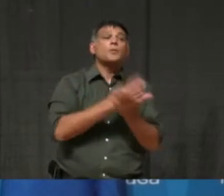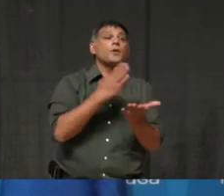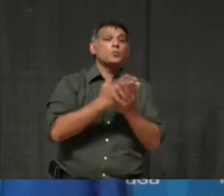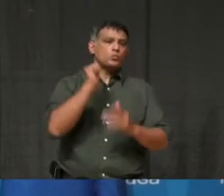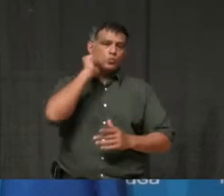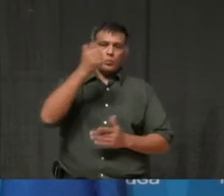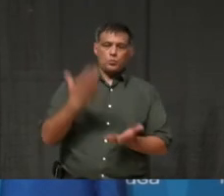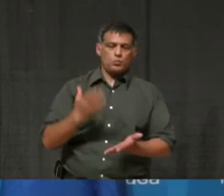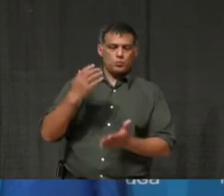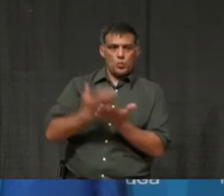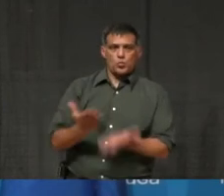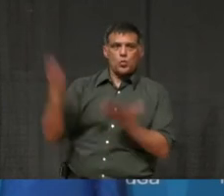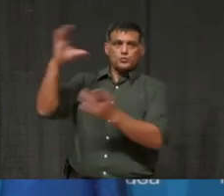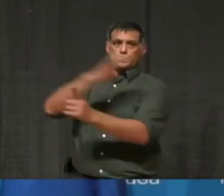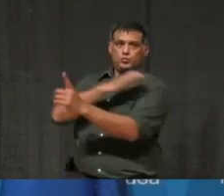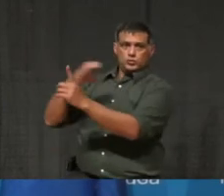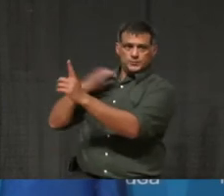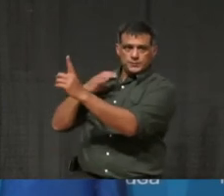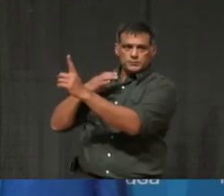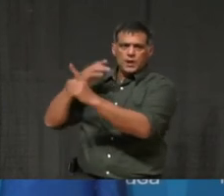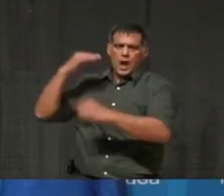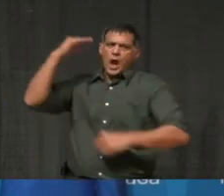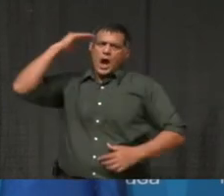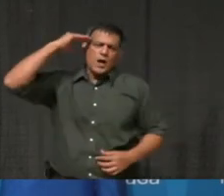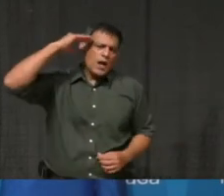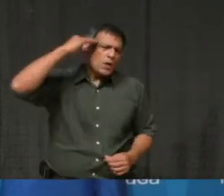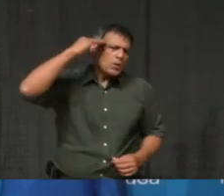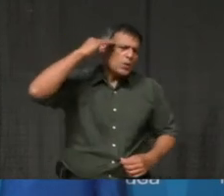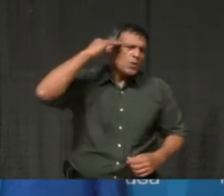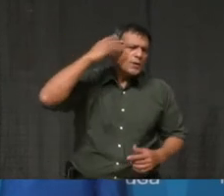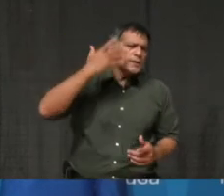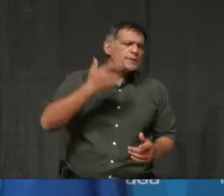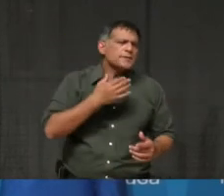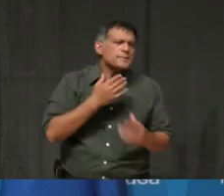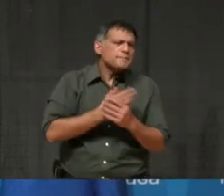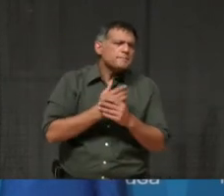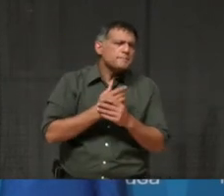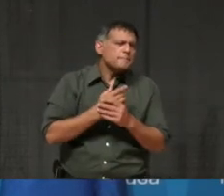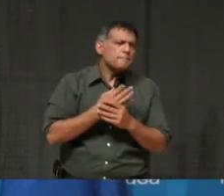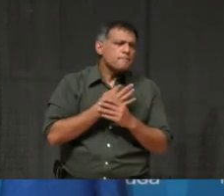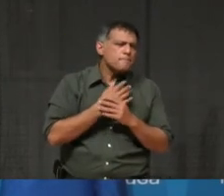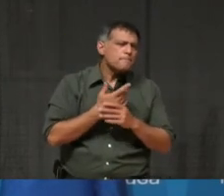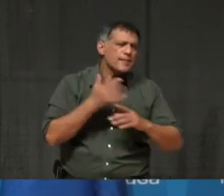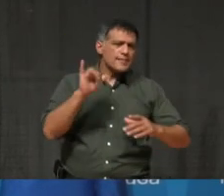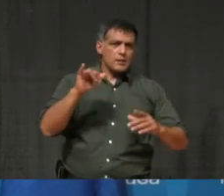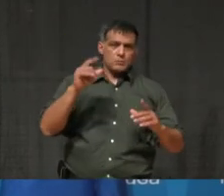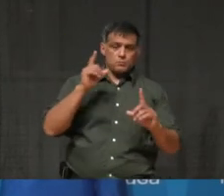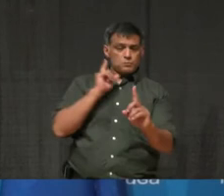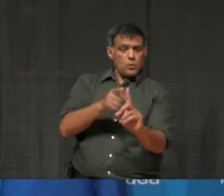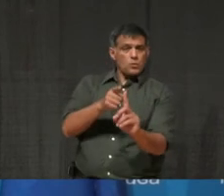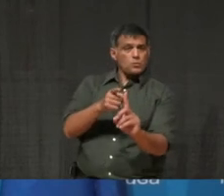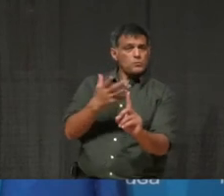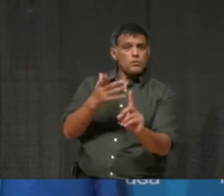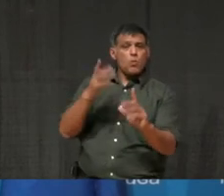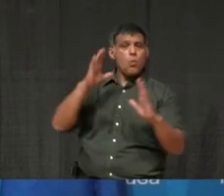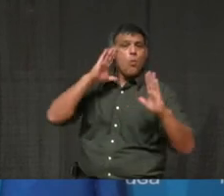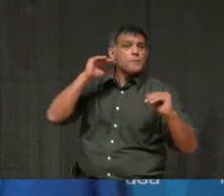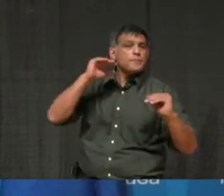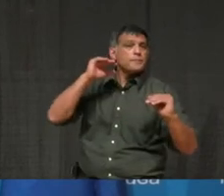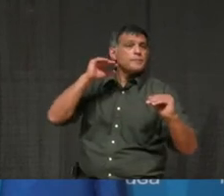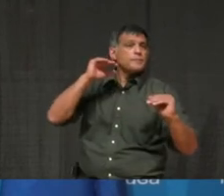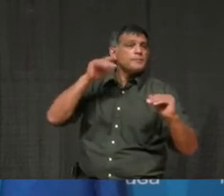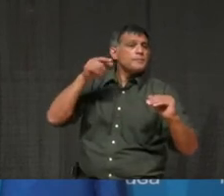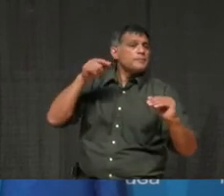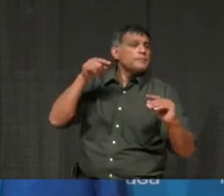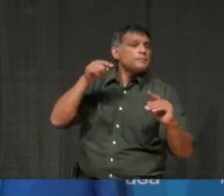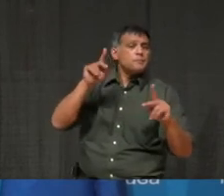tomorrow. Um, I know that, uh, it seems like the idea behind that is that hopefully it will compel people to, instead of going